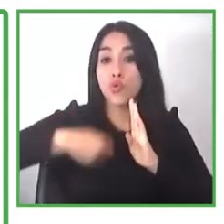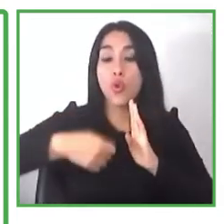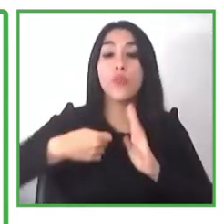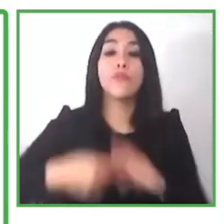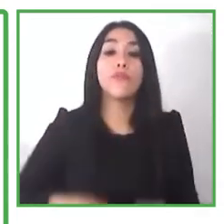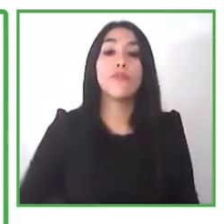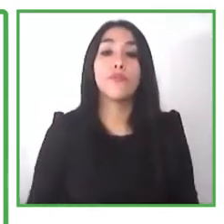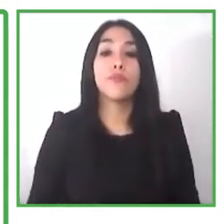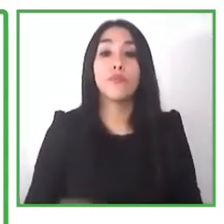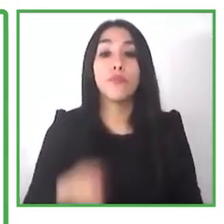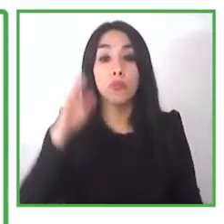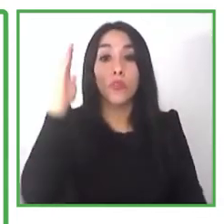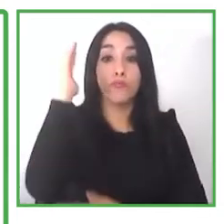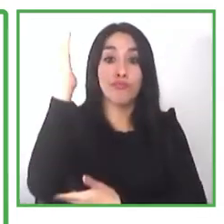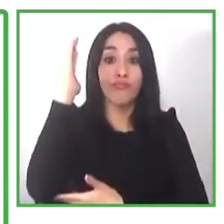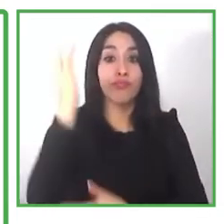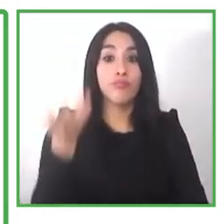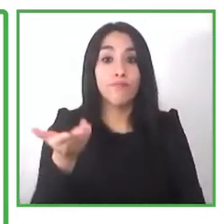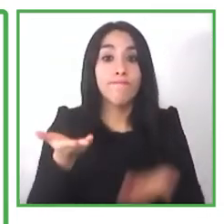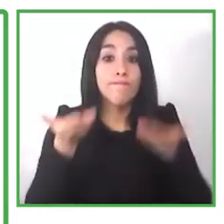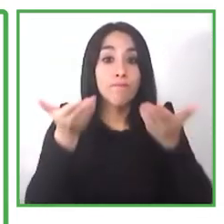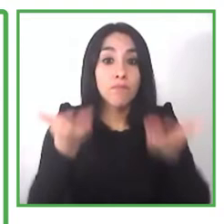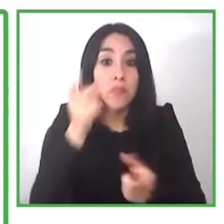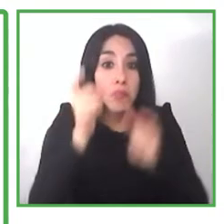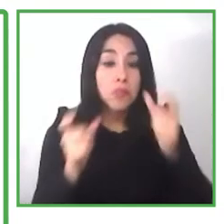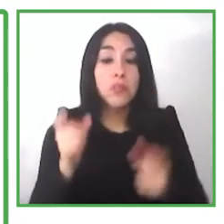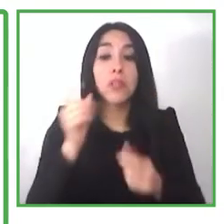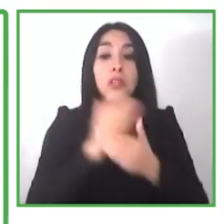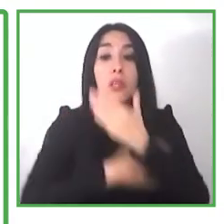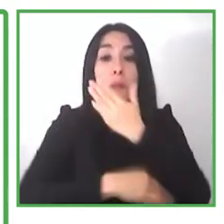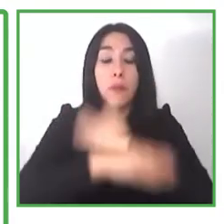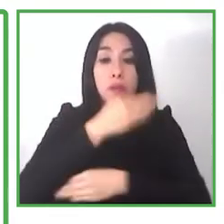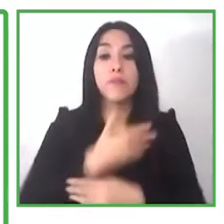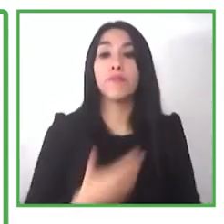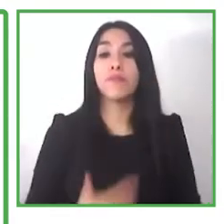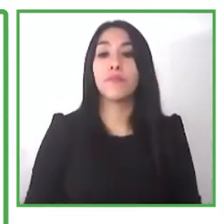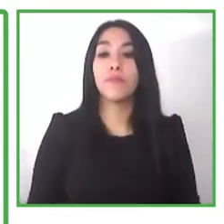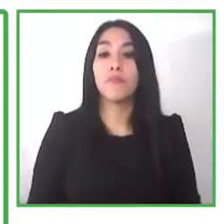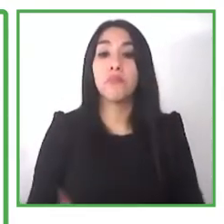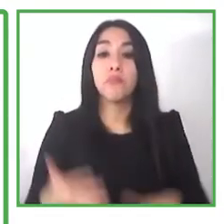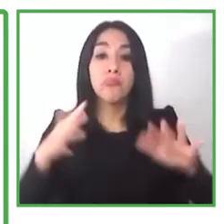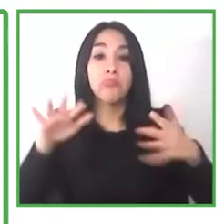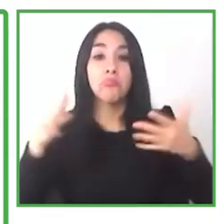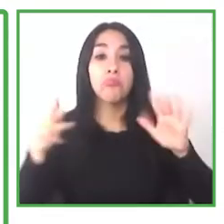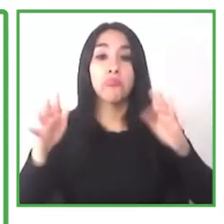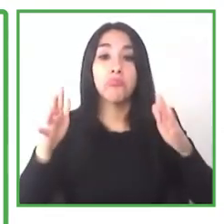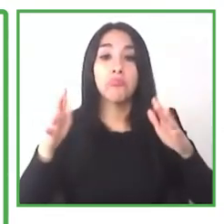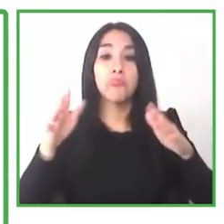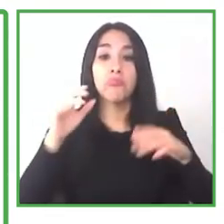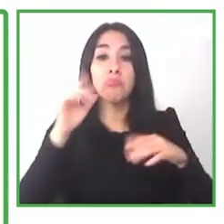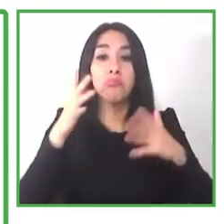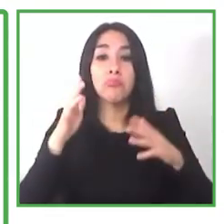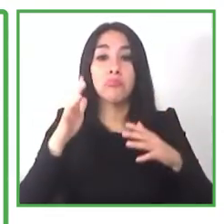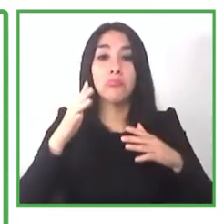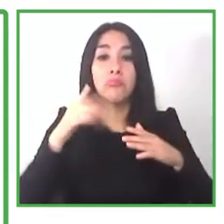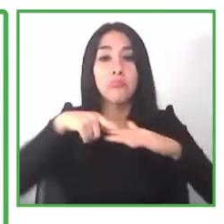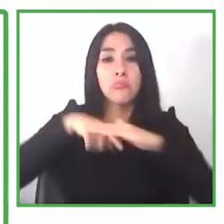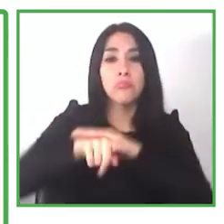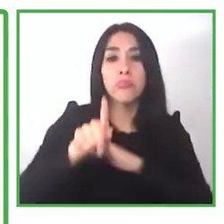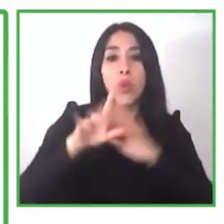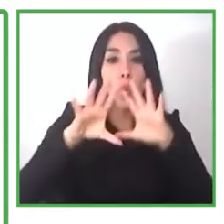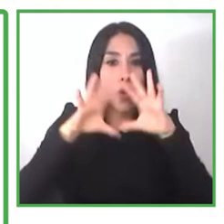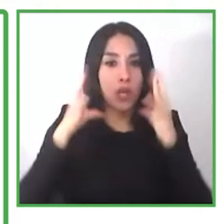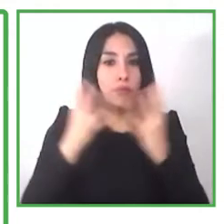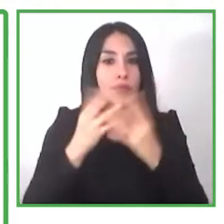order to understand how we get to the world of employment uh it's very important to understand what we do to get there so we run a one-year